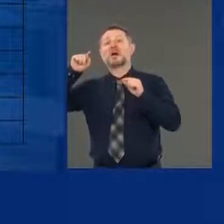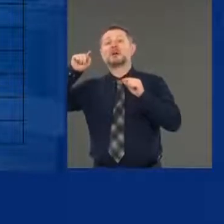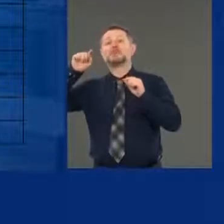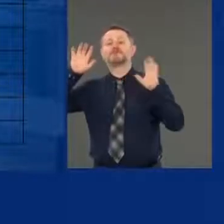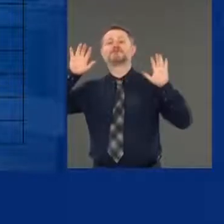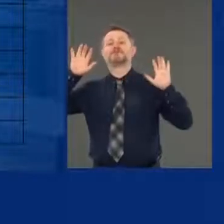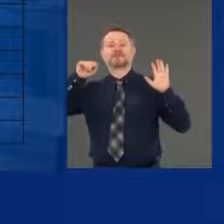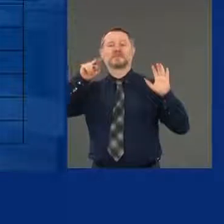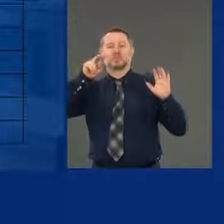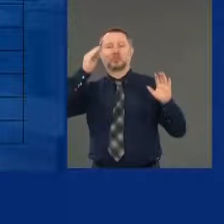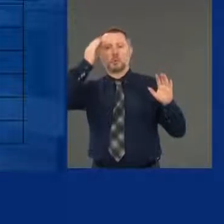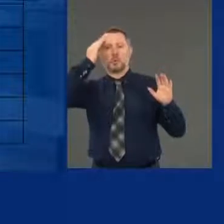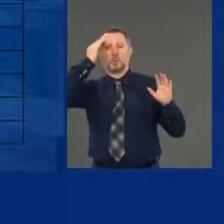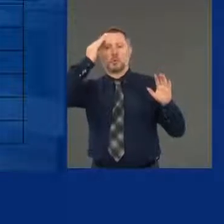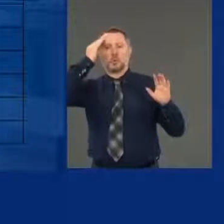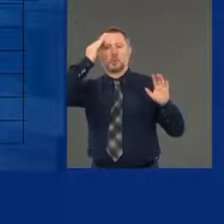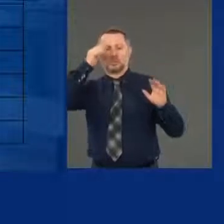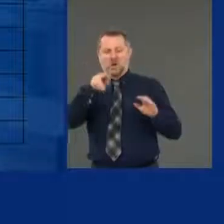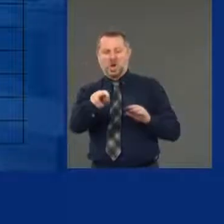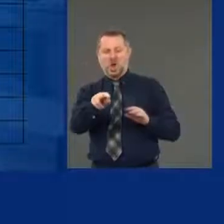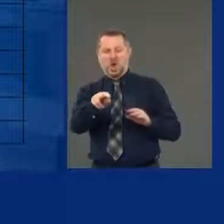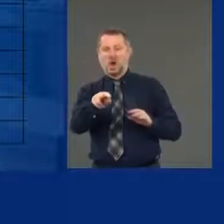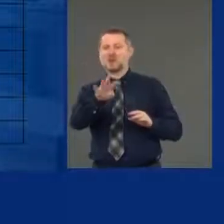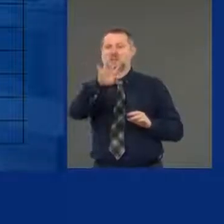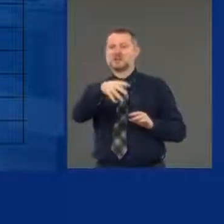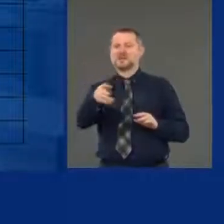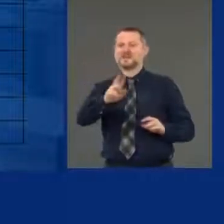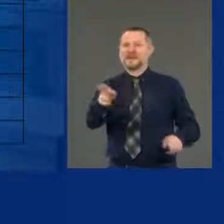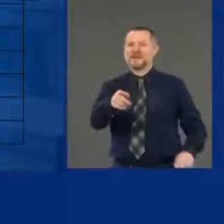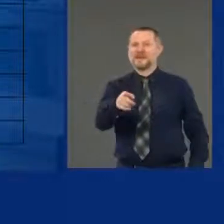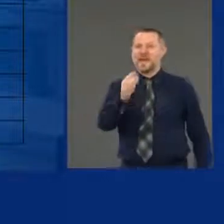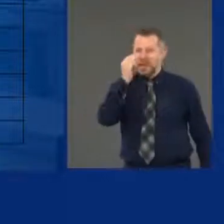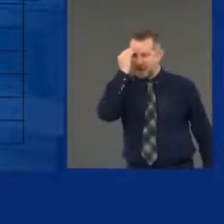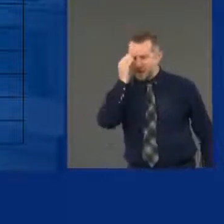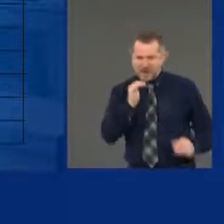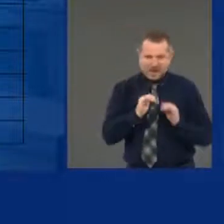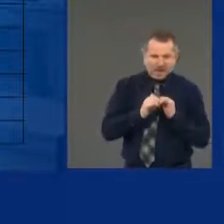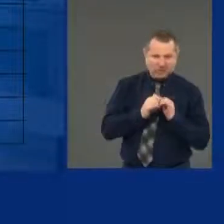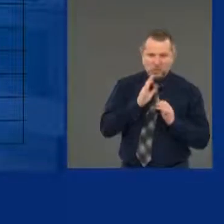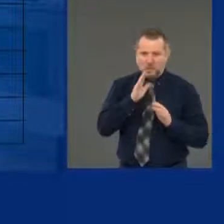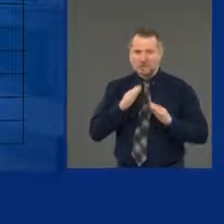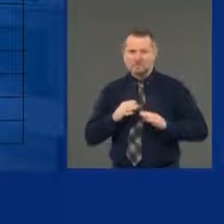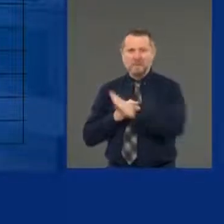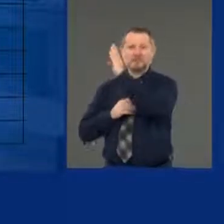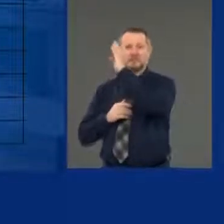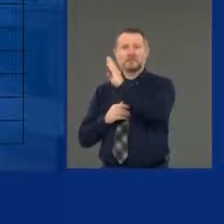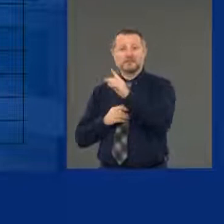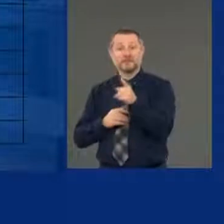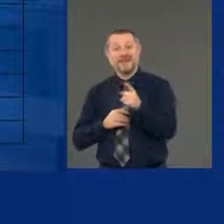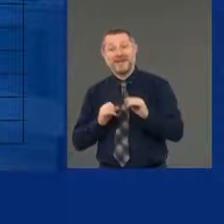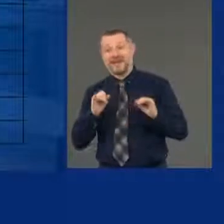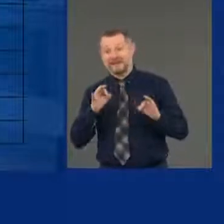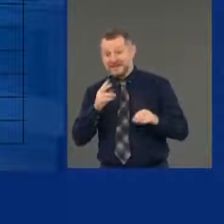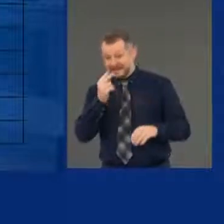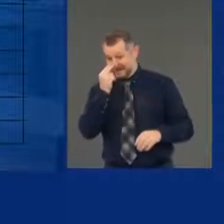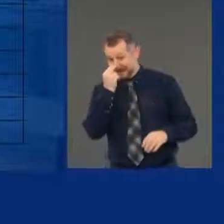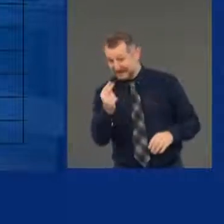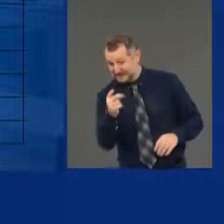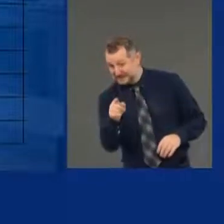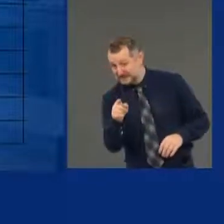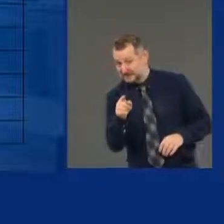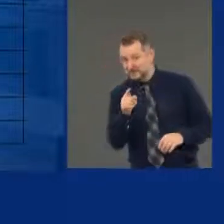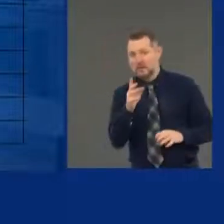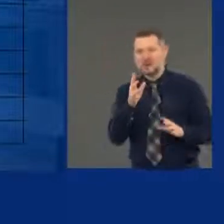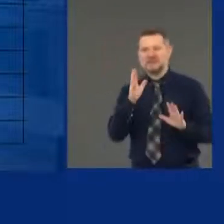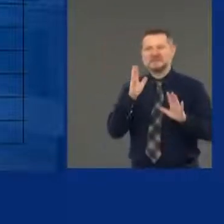know right away why and how. You see the numbers start to move, you go to those 18 people